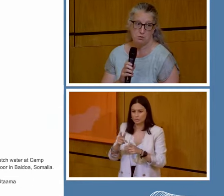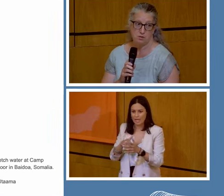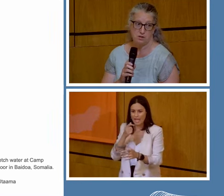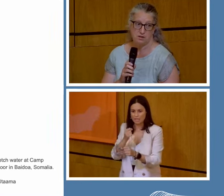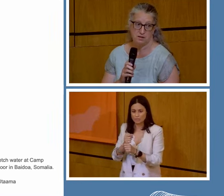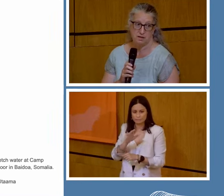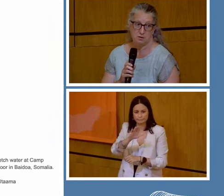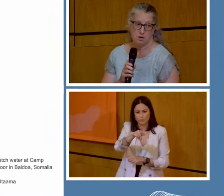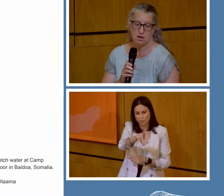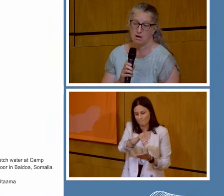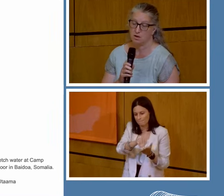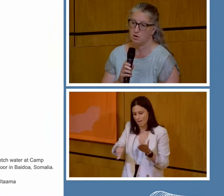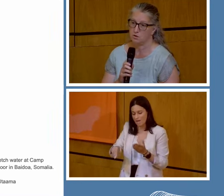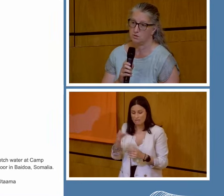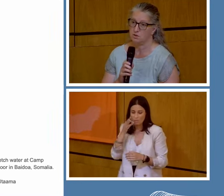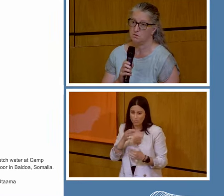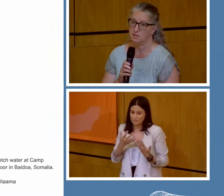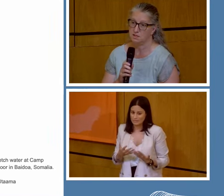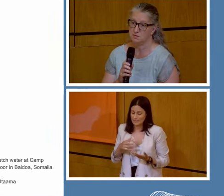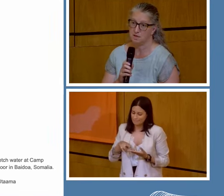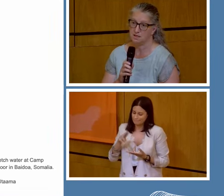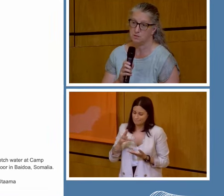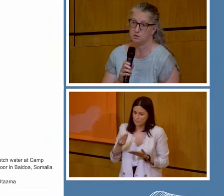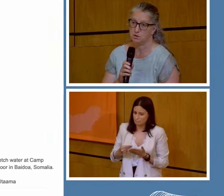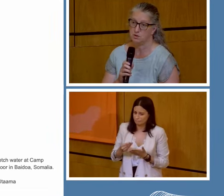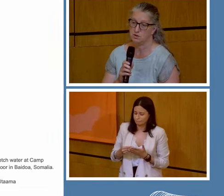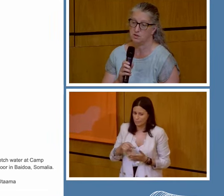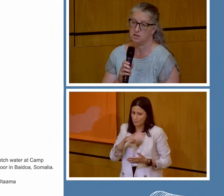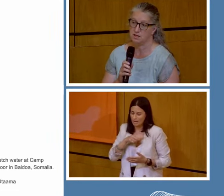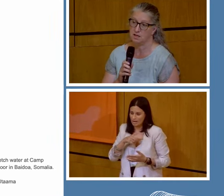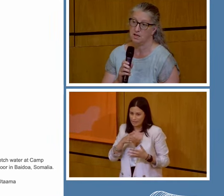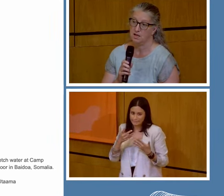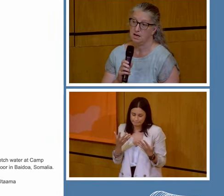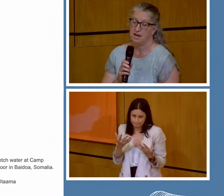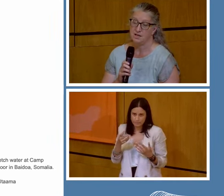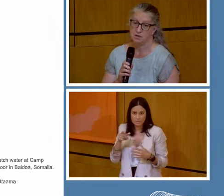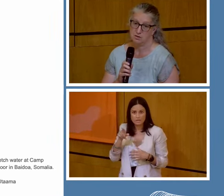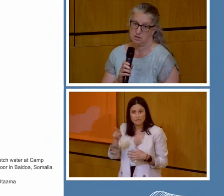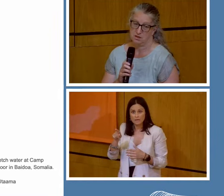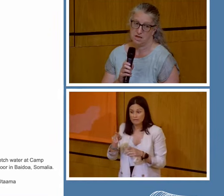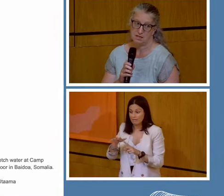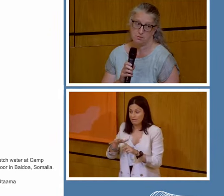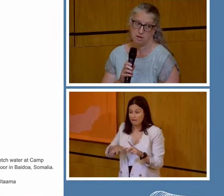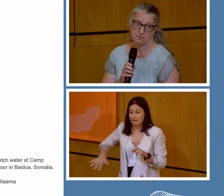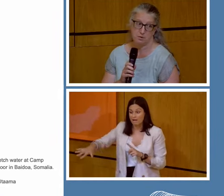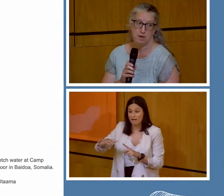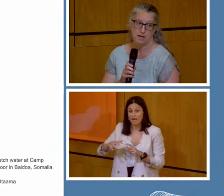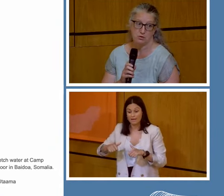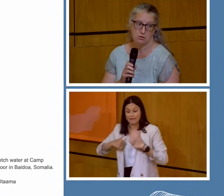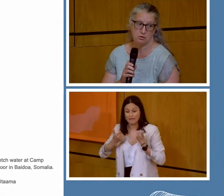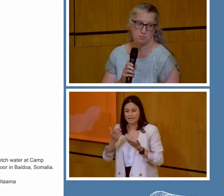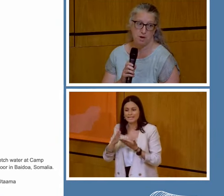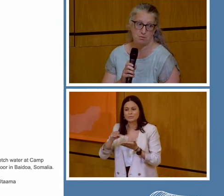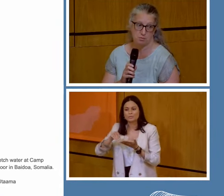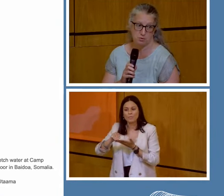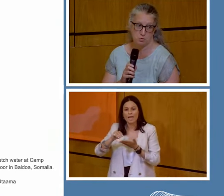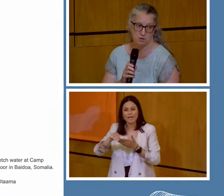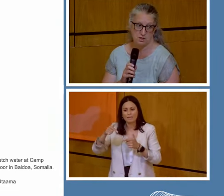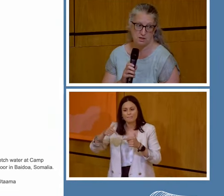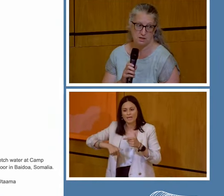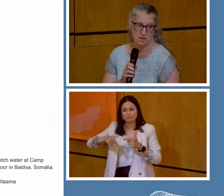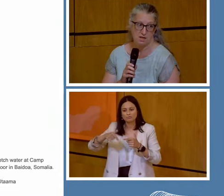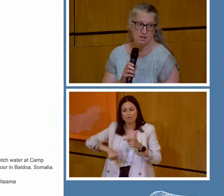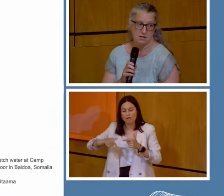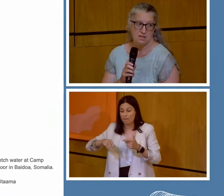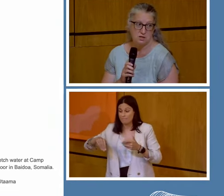to pay for your water at quite high costs. And one of the reasons for that is because the landowner has to pay for the petrol to pump the